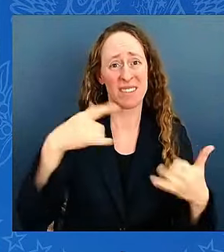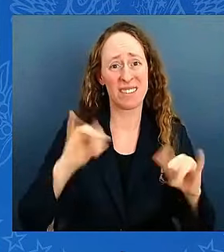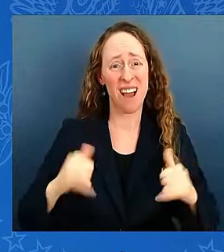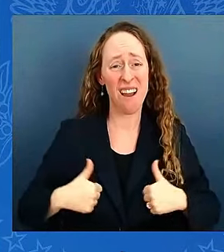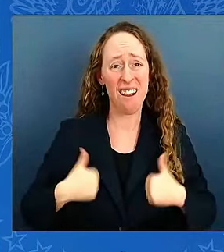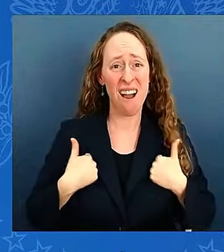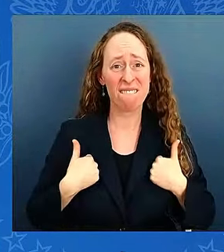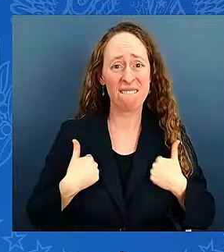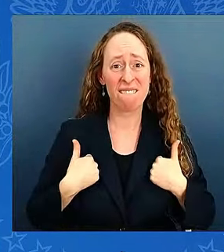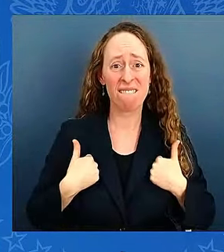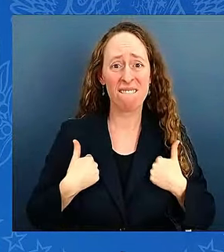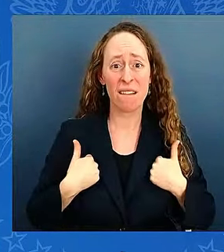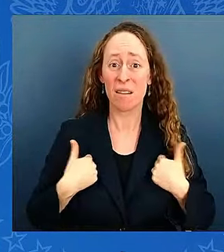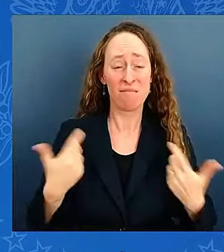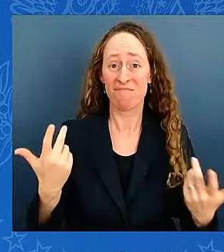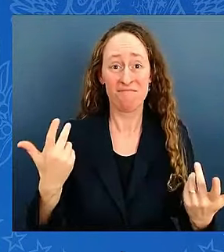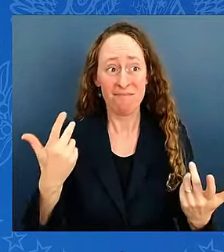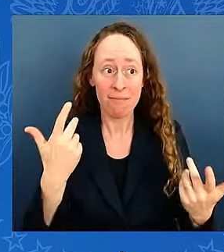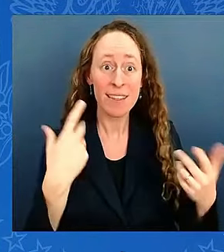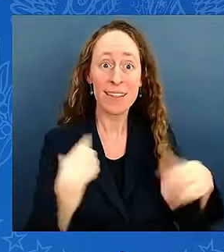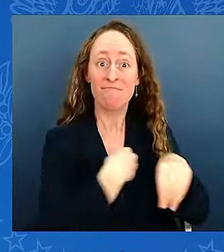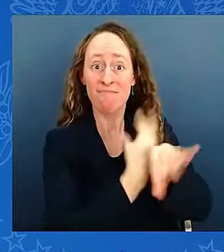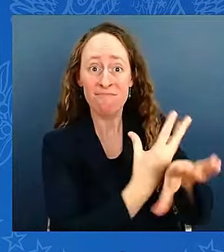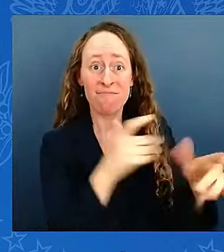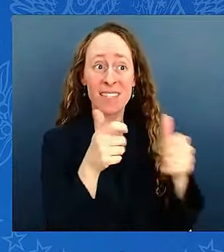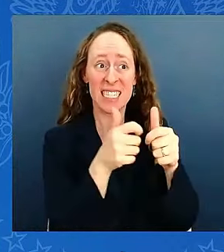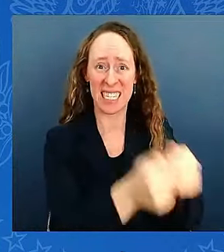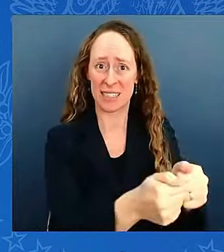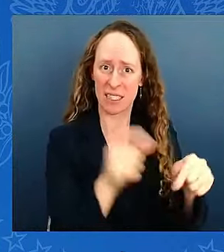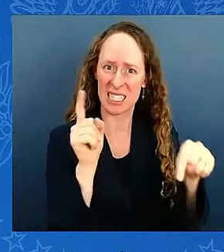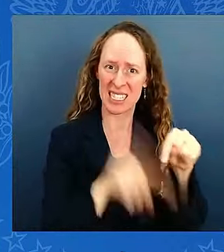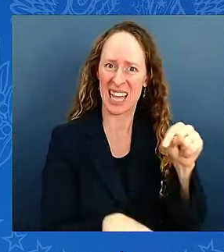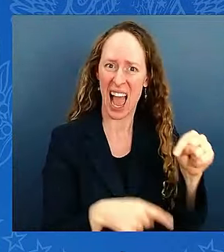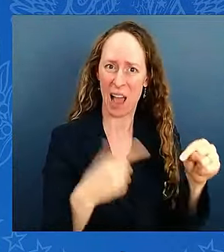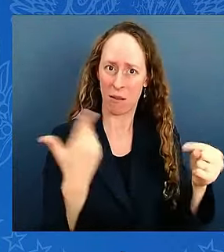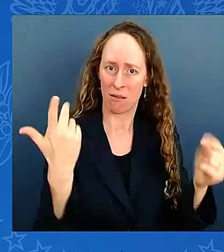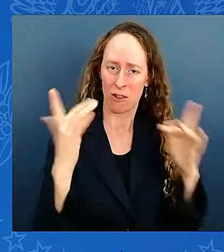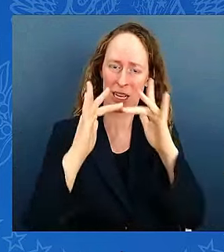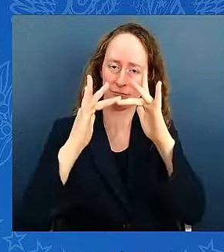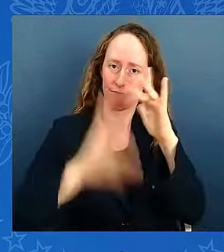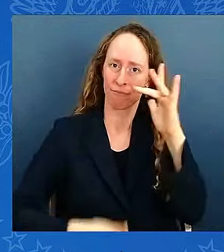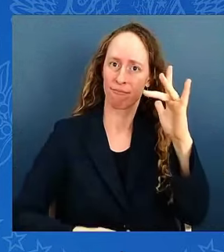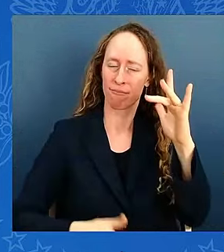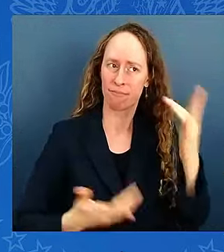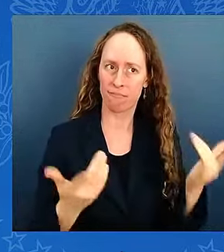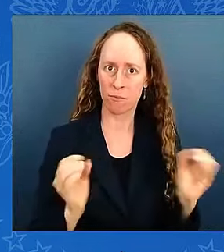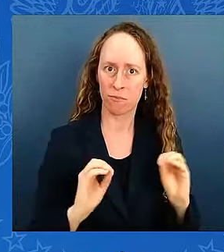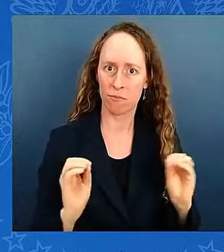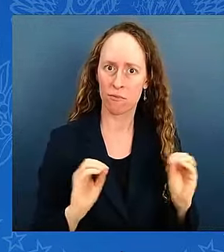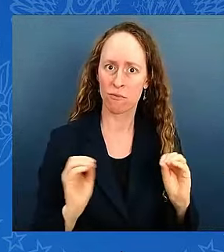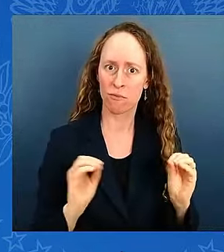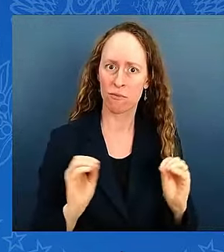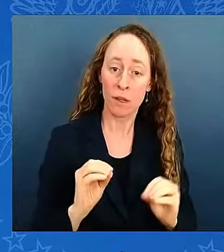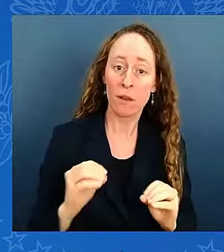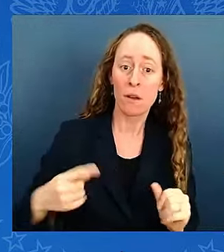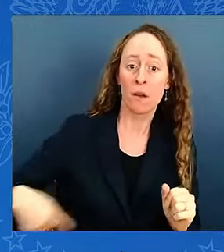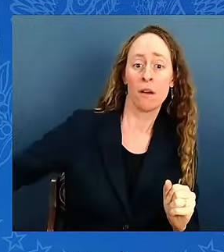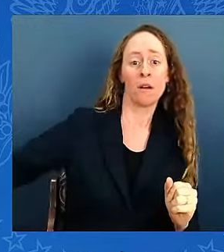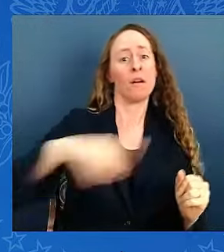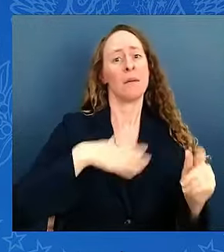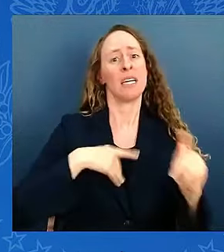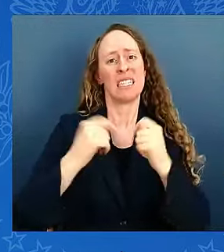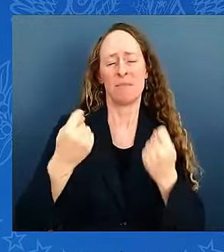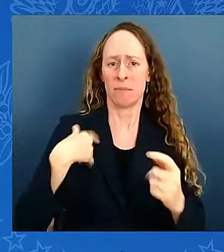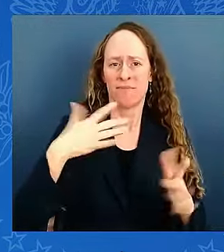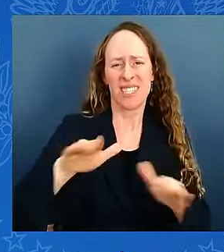coverage. I've directed my team to provide every available resource as fast as possible to your communities to